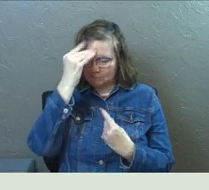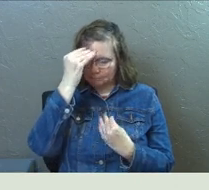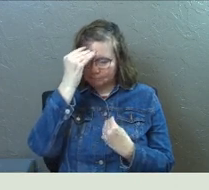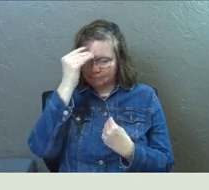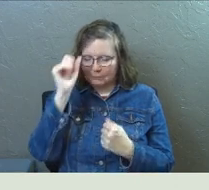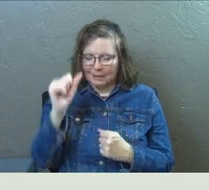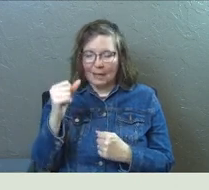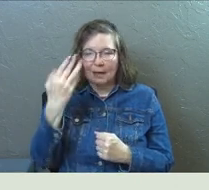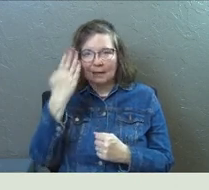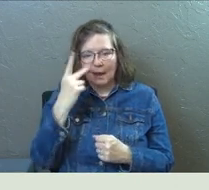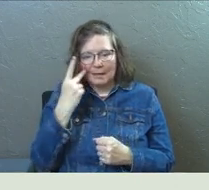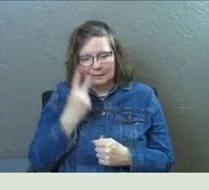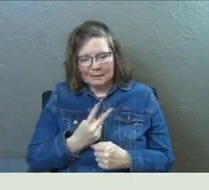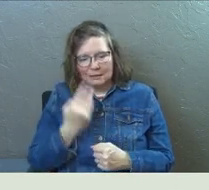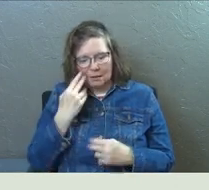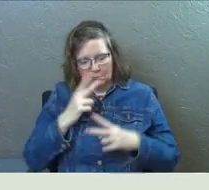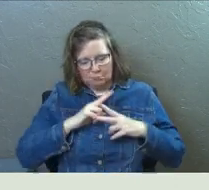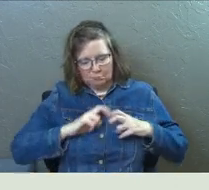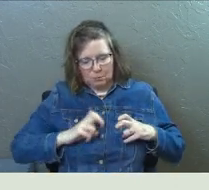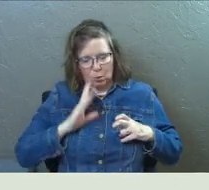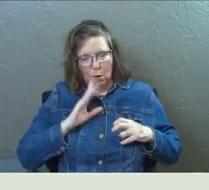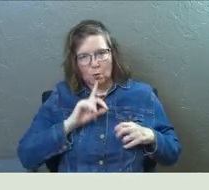sees you. He knows what's real.